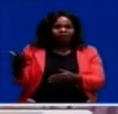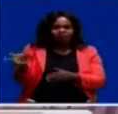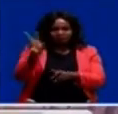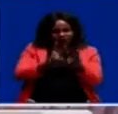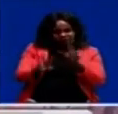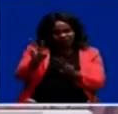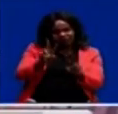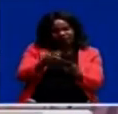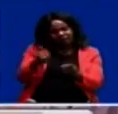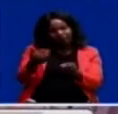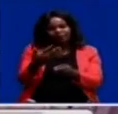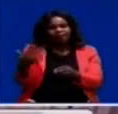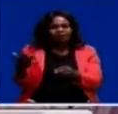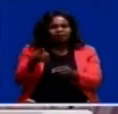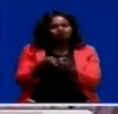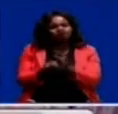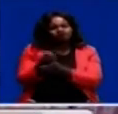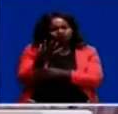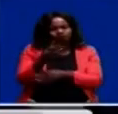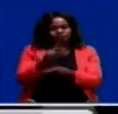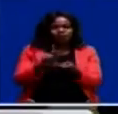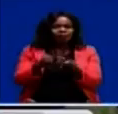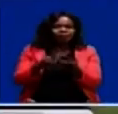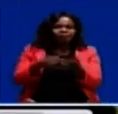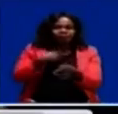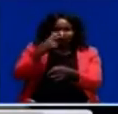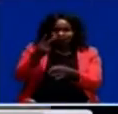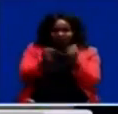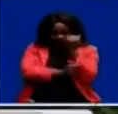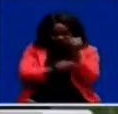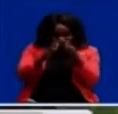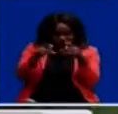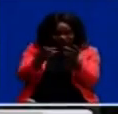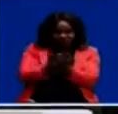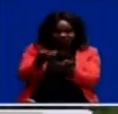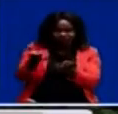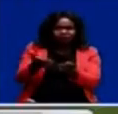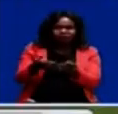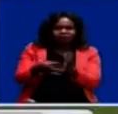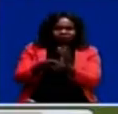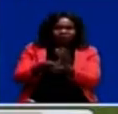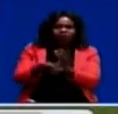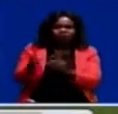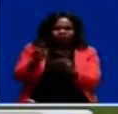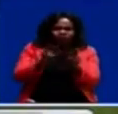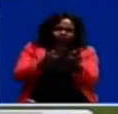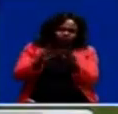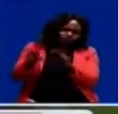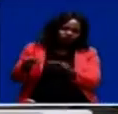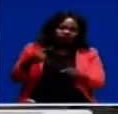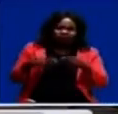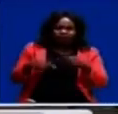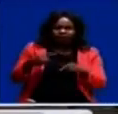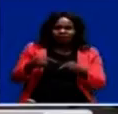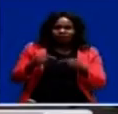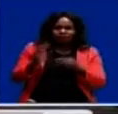other things, is bearing fruit to what we have seen. While in statehouse grounds, President Lungu took the delegation for a brief game viewing and to